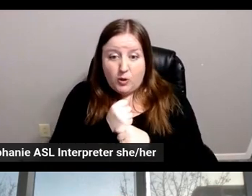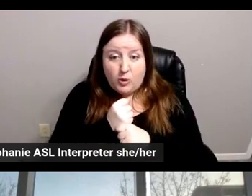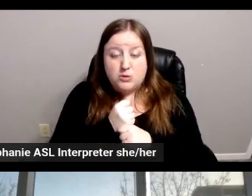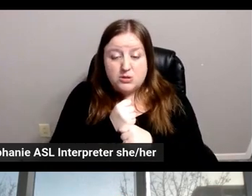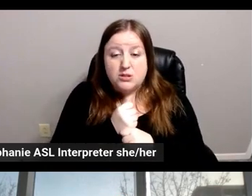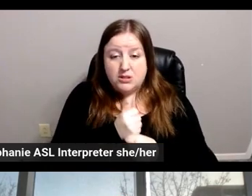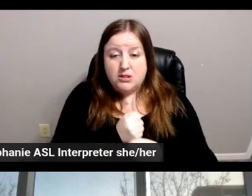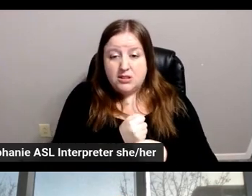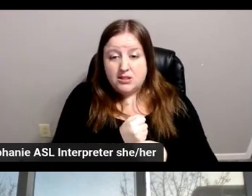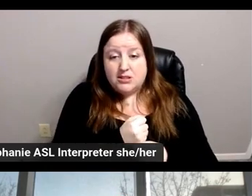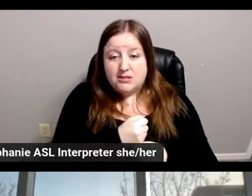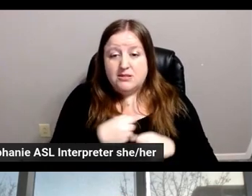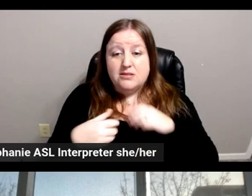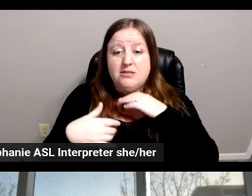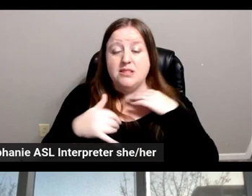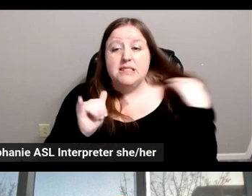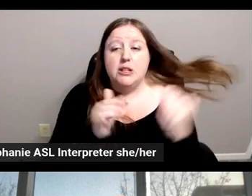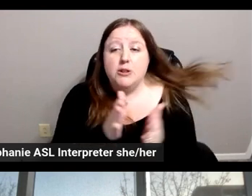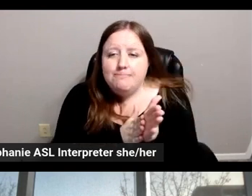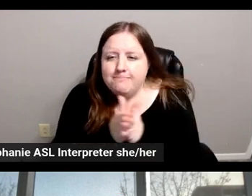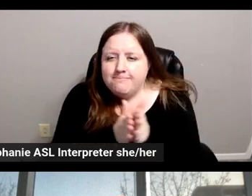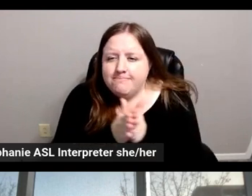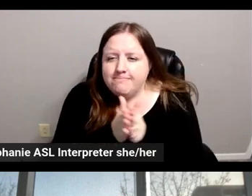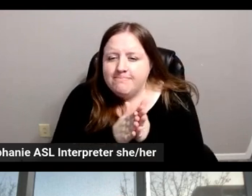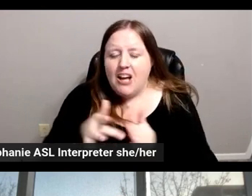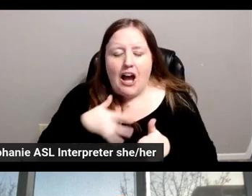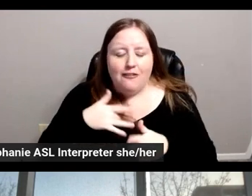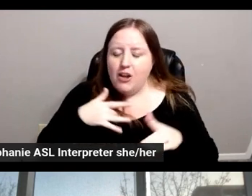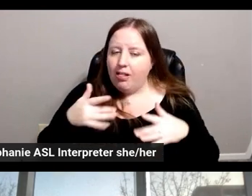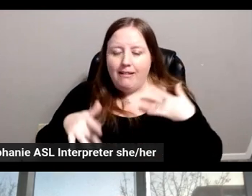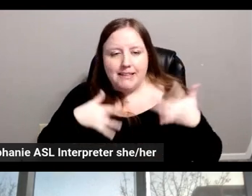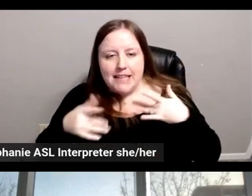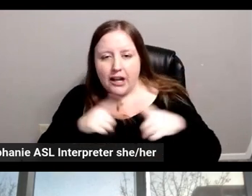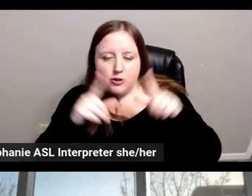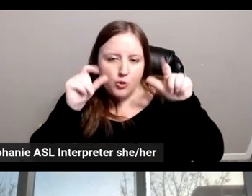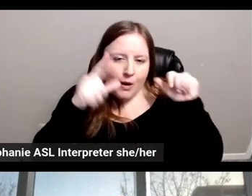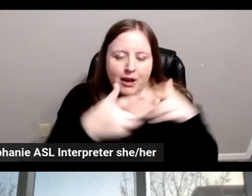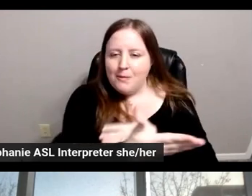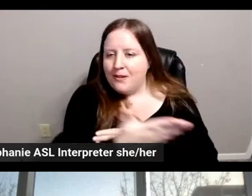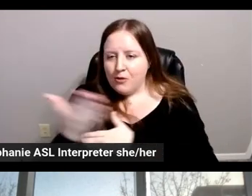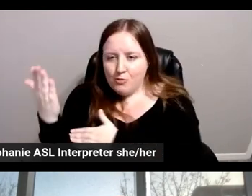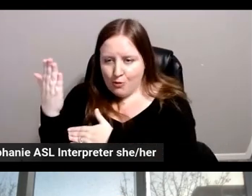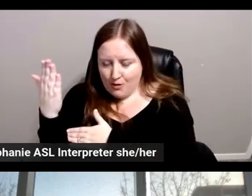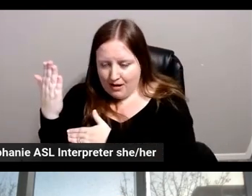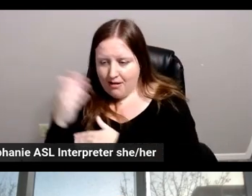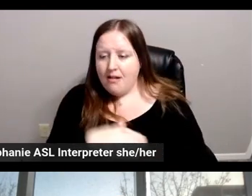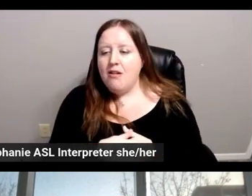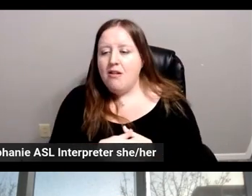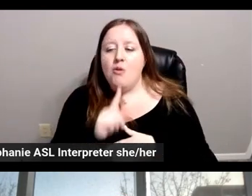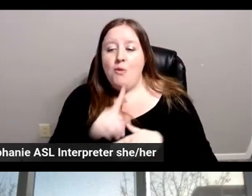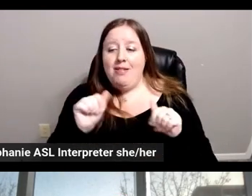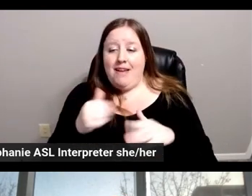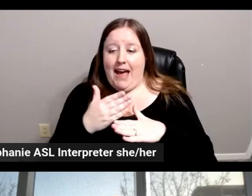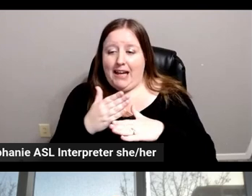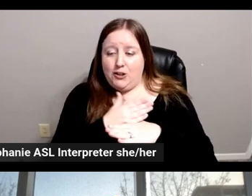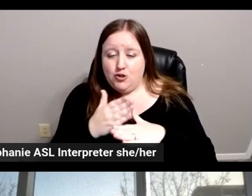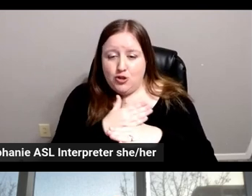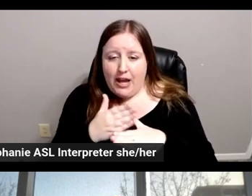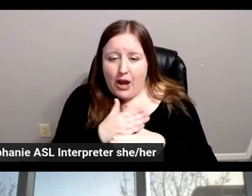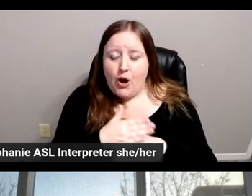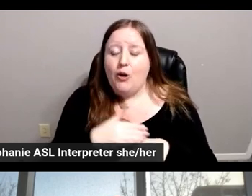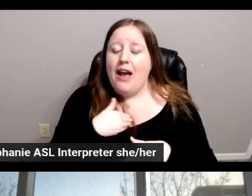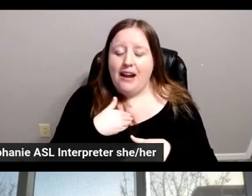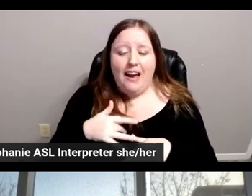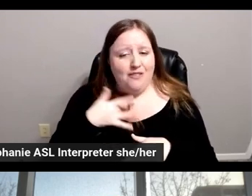it's really a passion that wakes you up every single morning, I have to say. So I can really share what you are saying, and I'm really